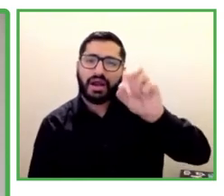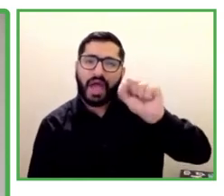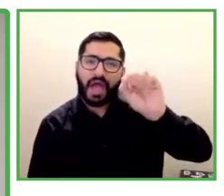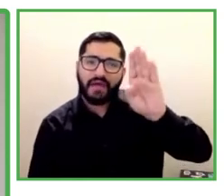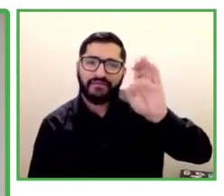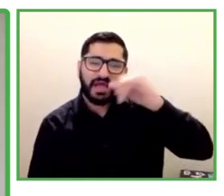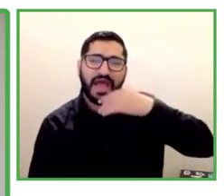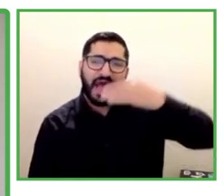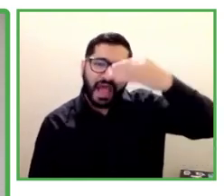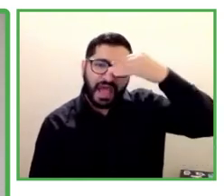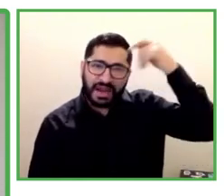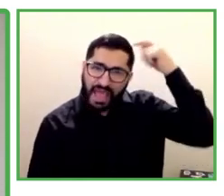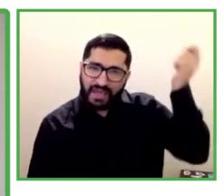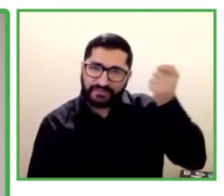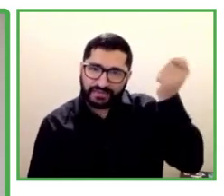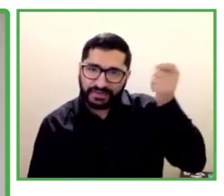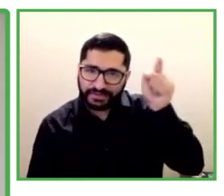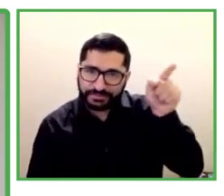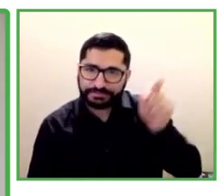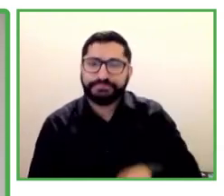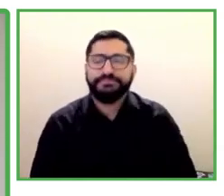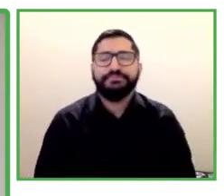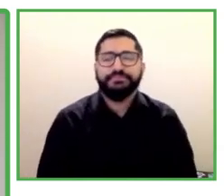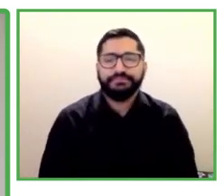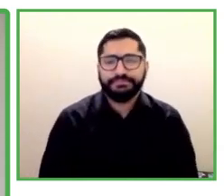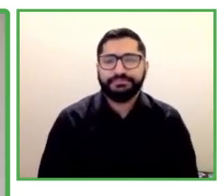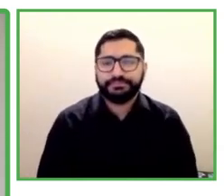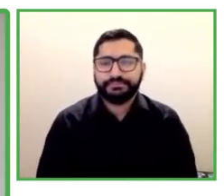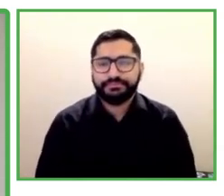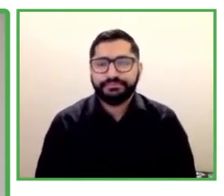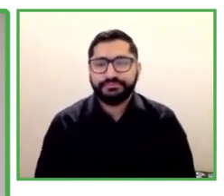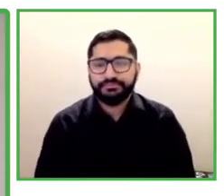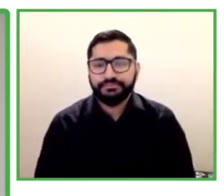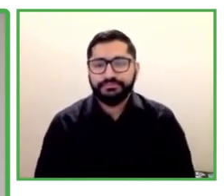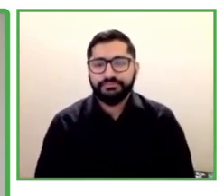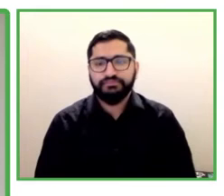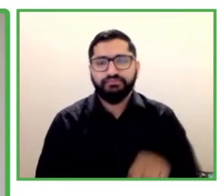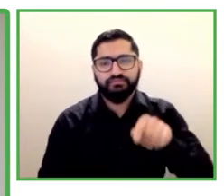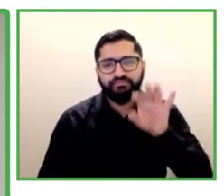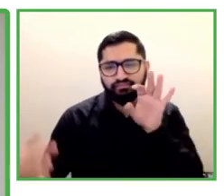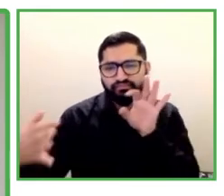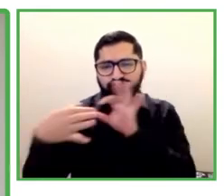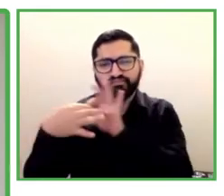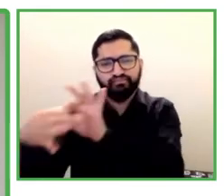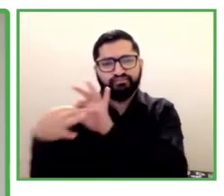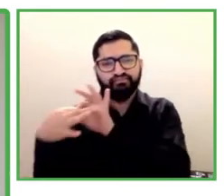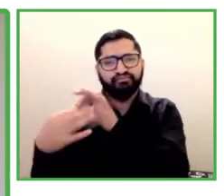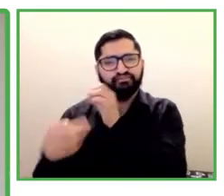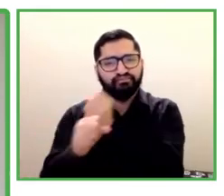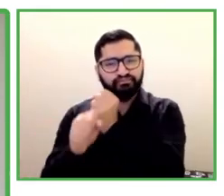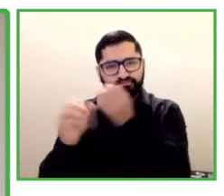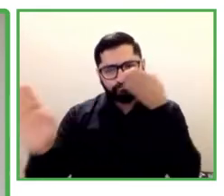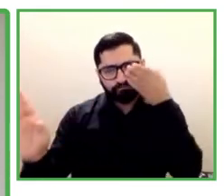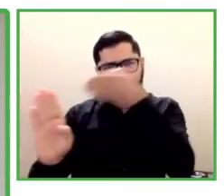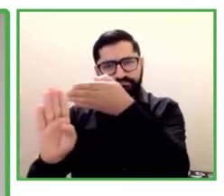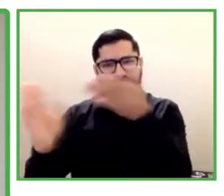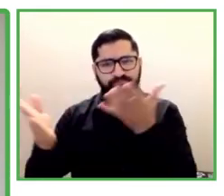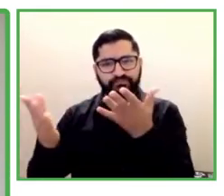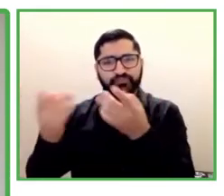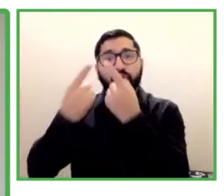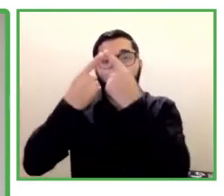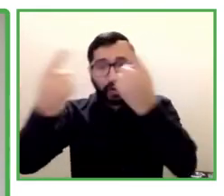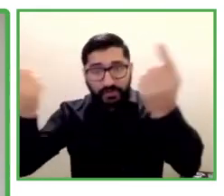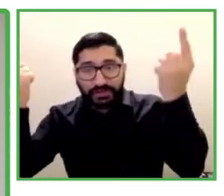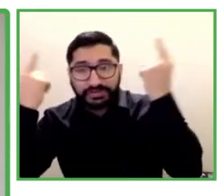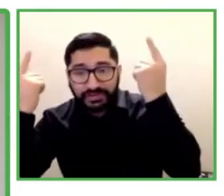of Sheffield, and was the British Council's MENA region winner for social impact. Dr. Ayesha also